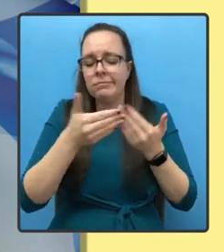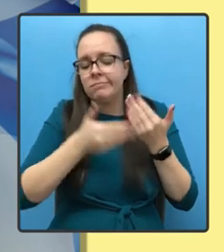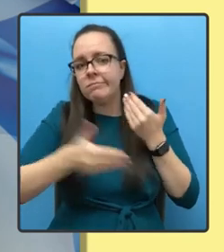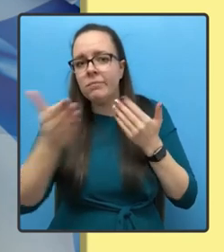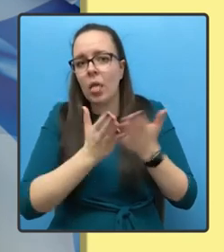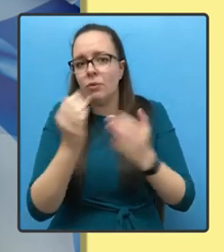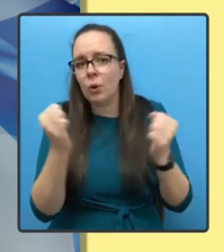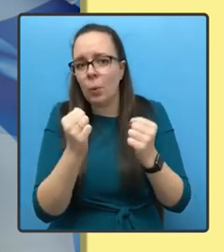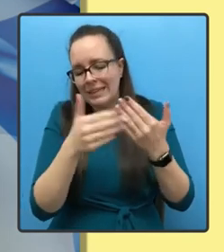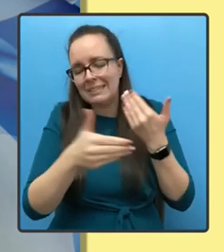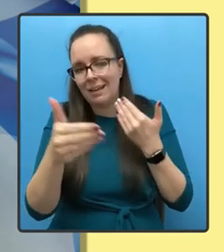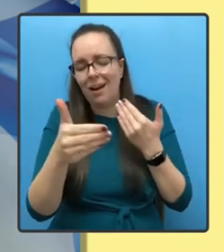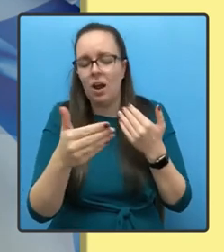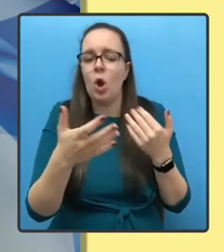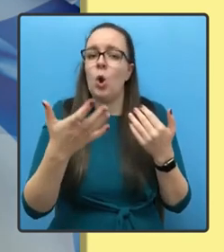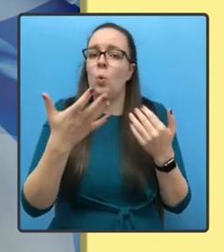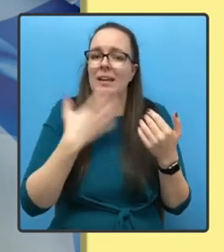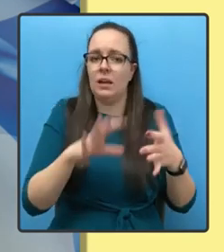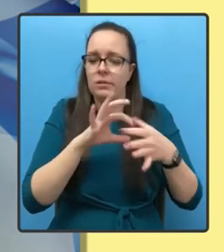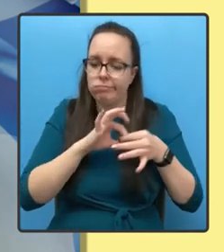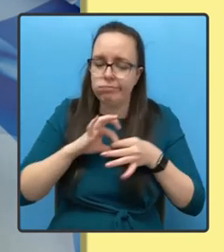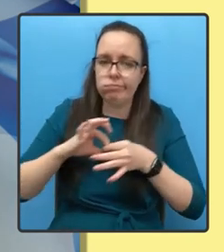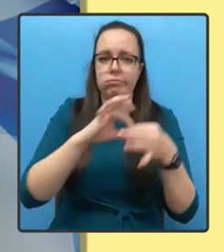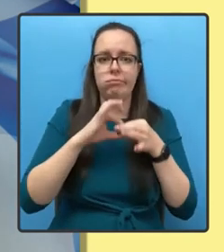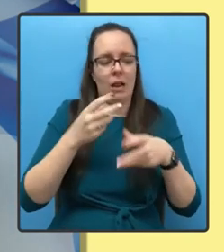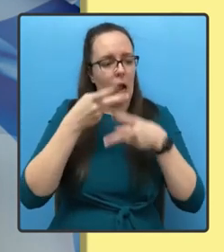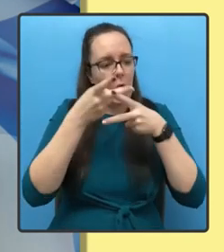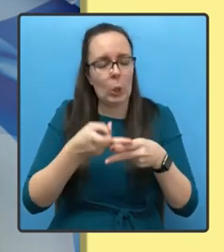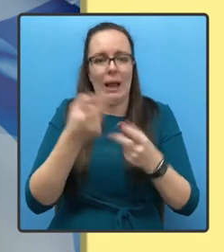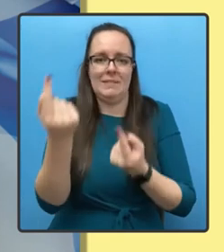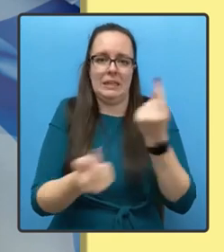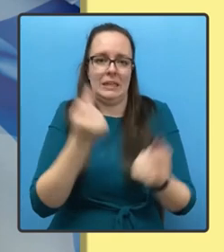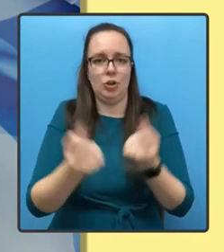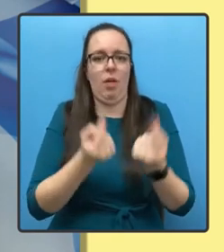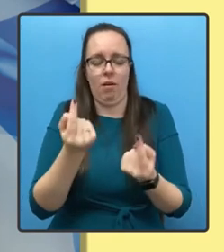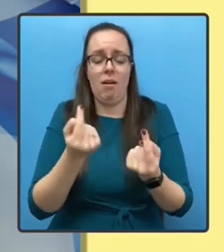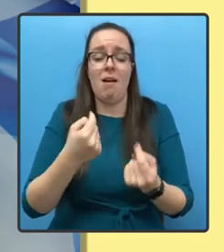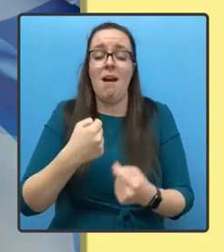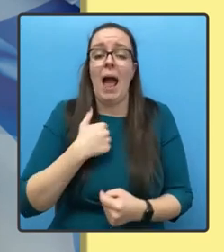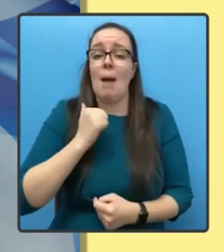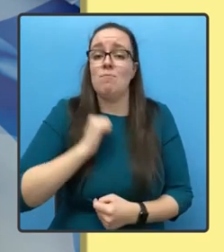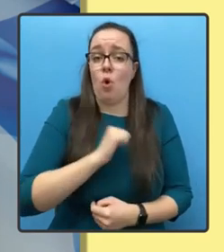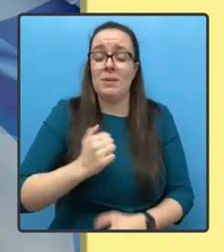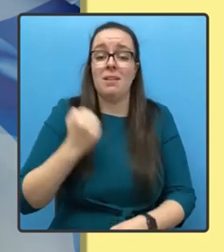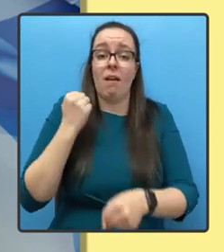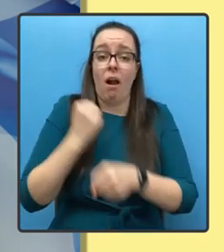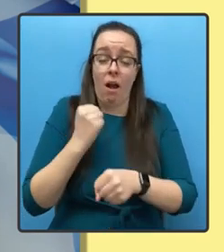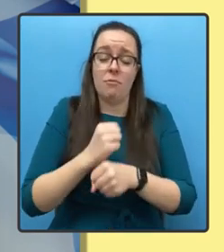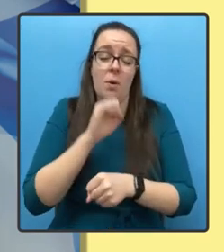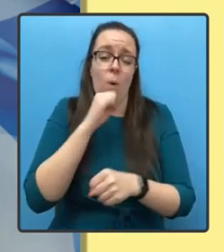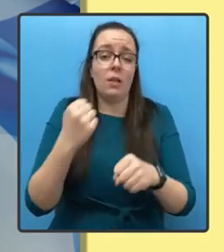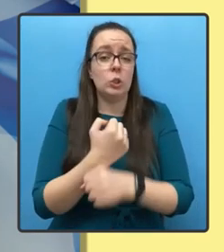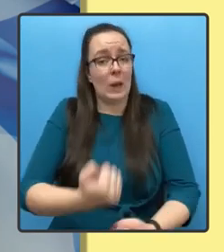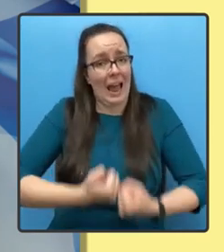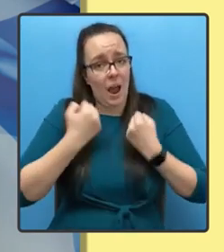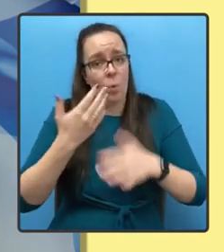together and look after each other. I promise that the government will do our job. That means getting all